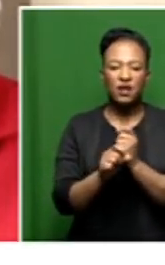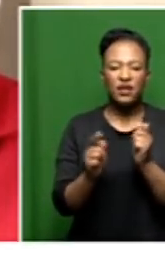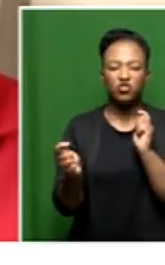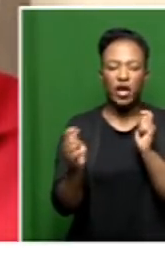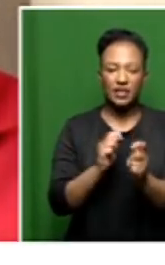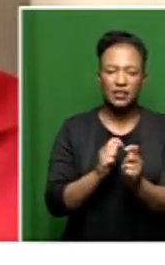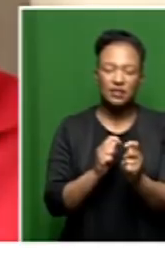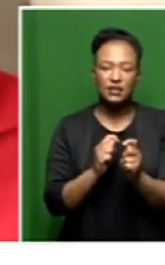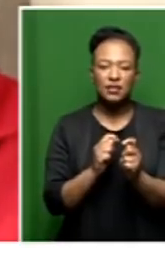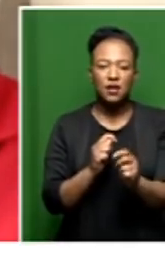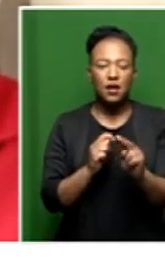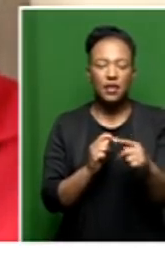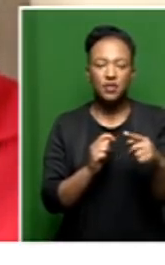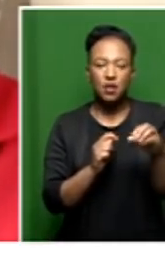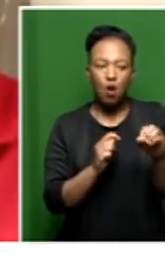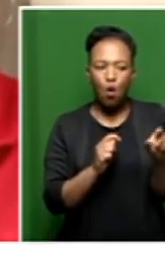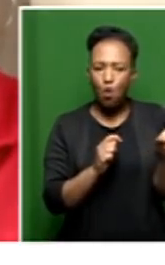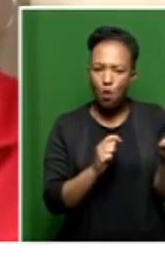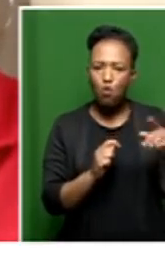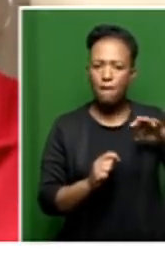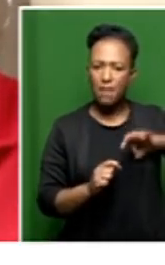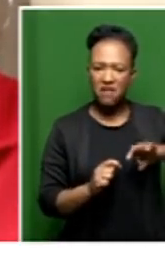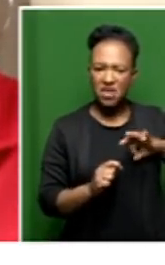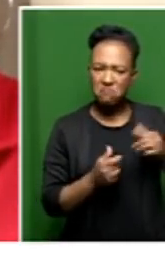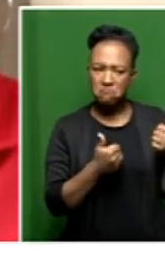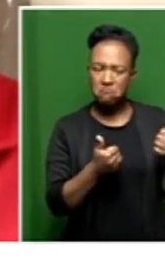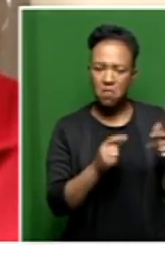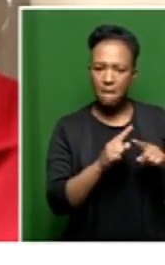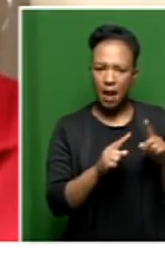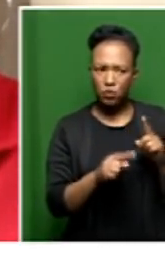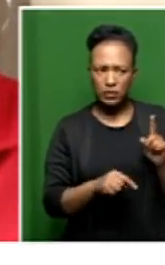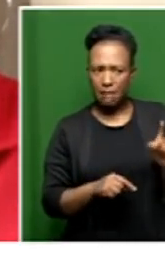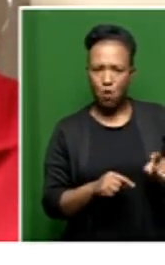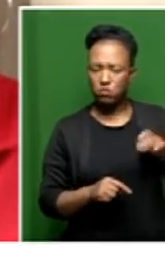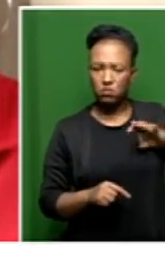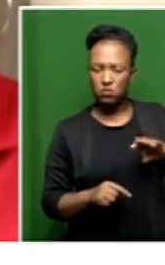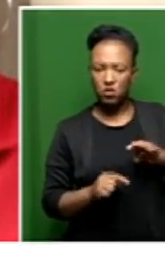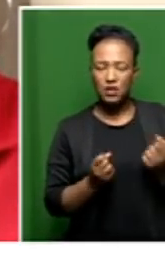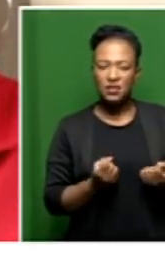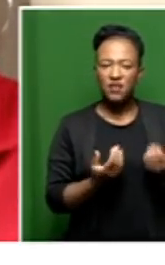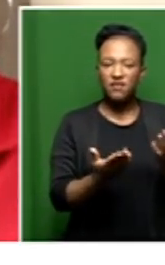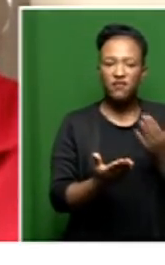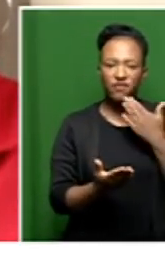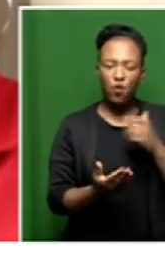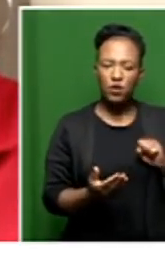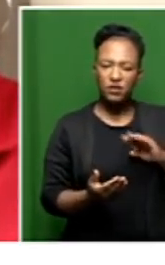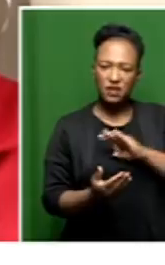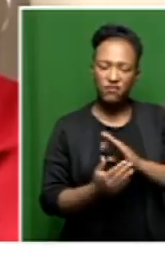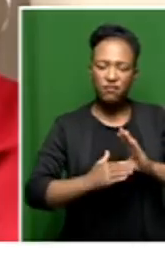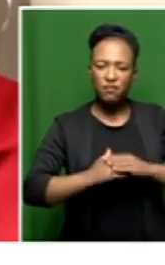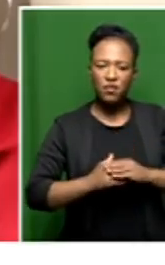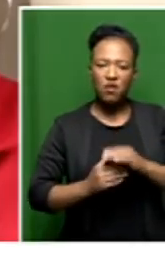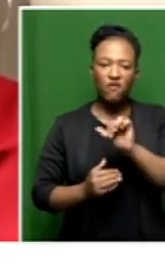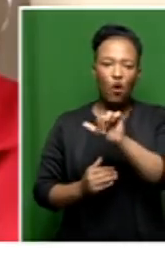that facility has now benefited unduly from the services of staff members of